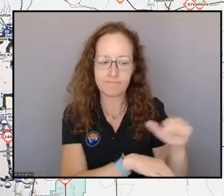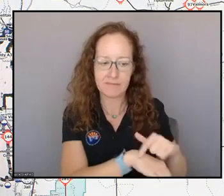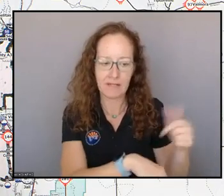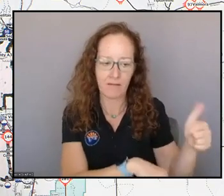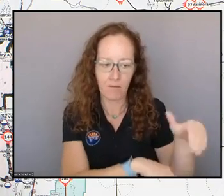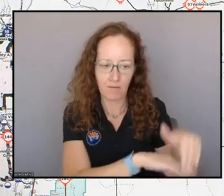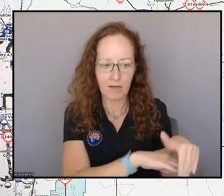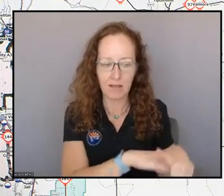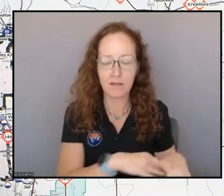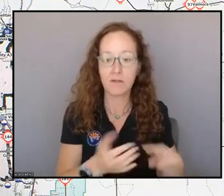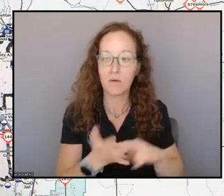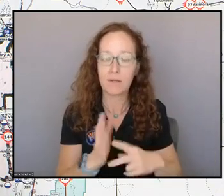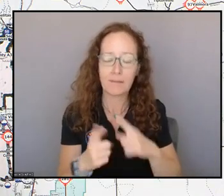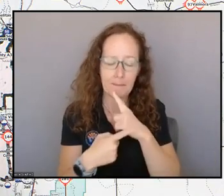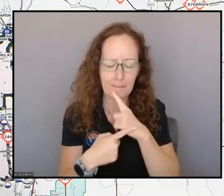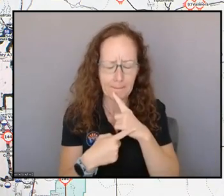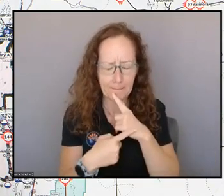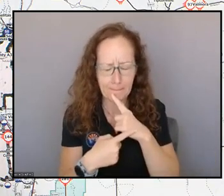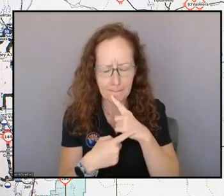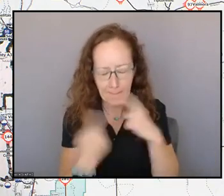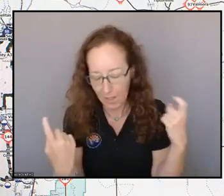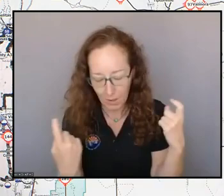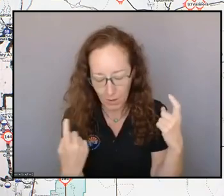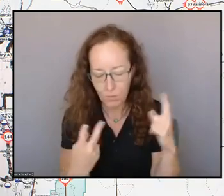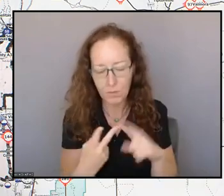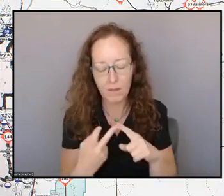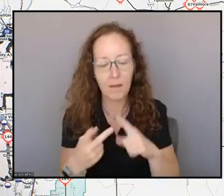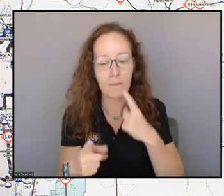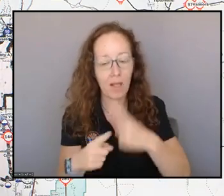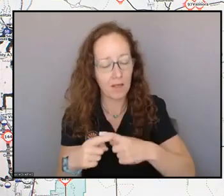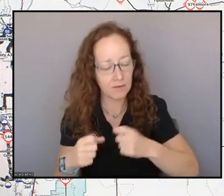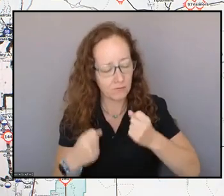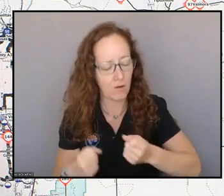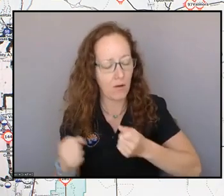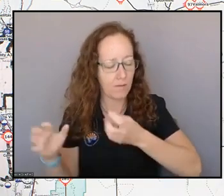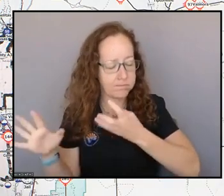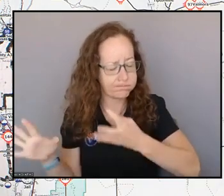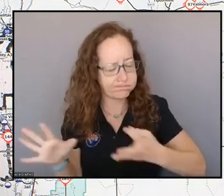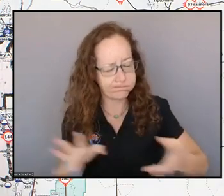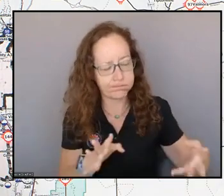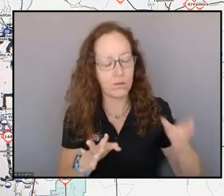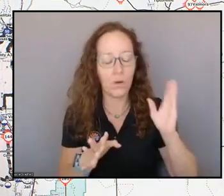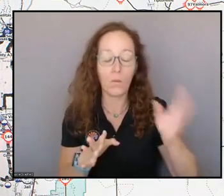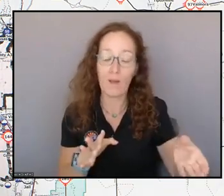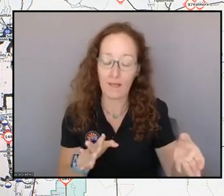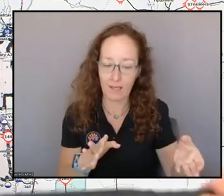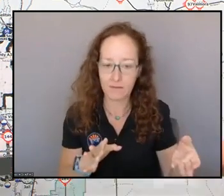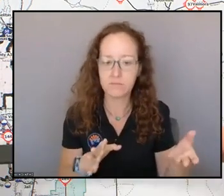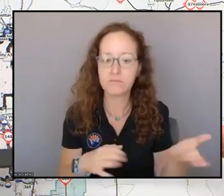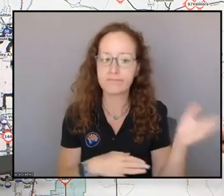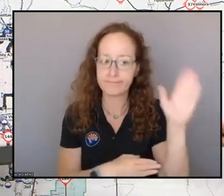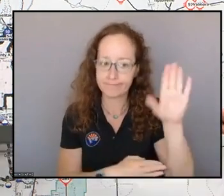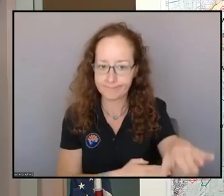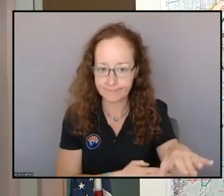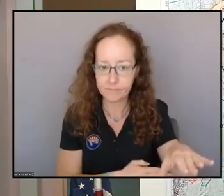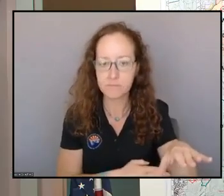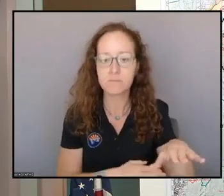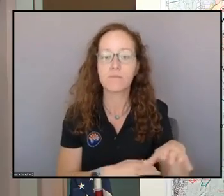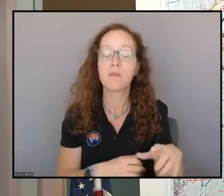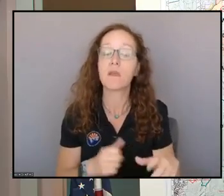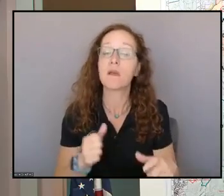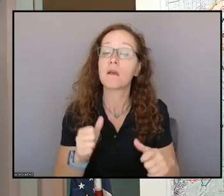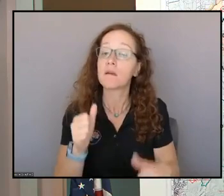winds come back into play as we get into the day-to-day. Now, the strongest winds are, of course, going to focus